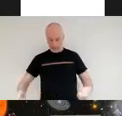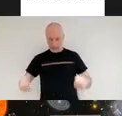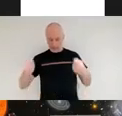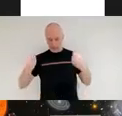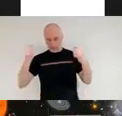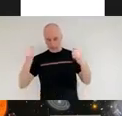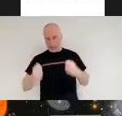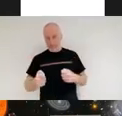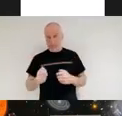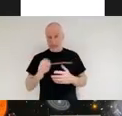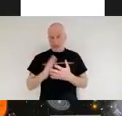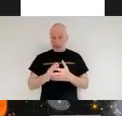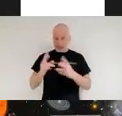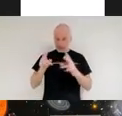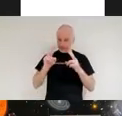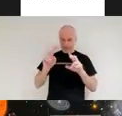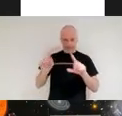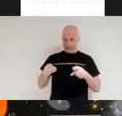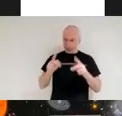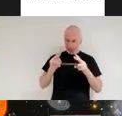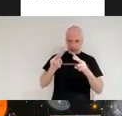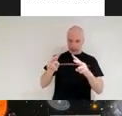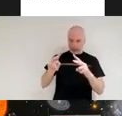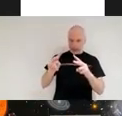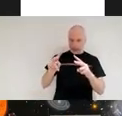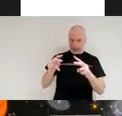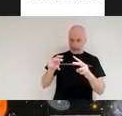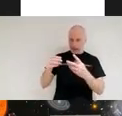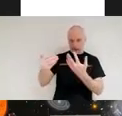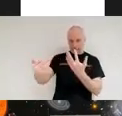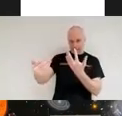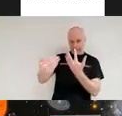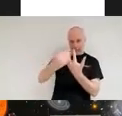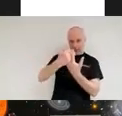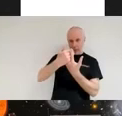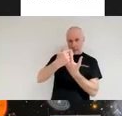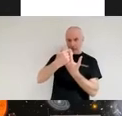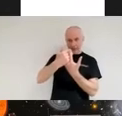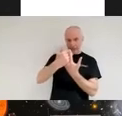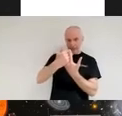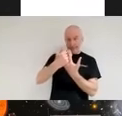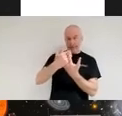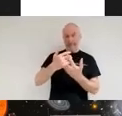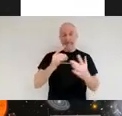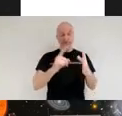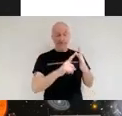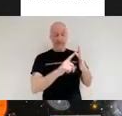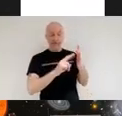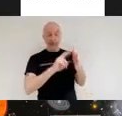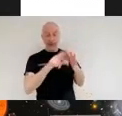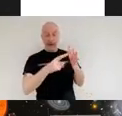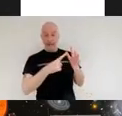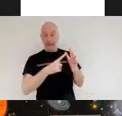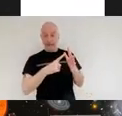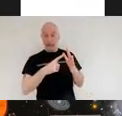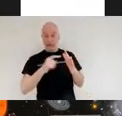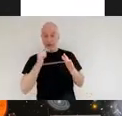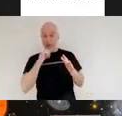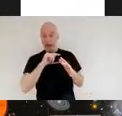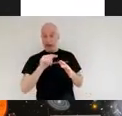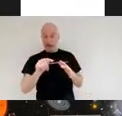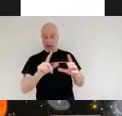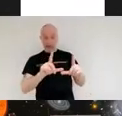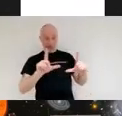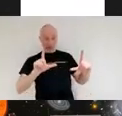is not able to pass through it however in the infrared if you look on the screen in the background you can